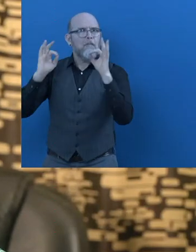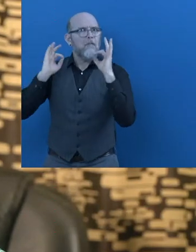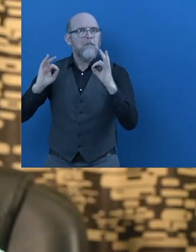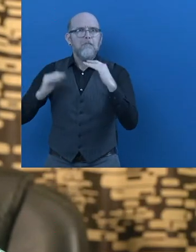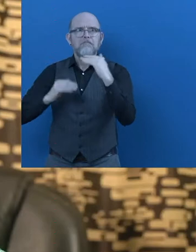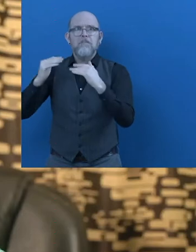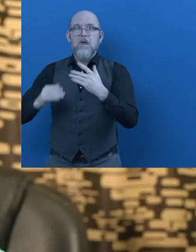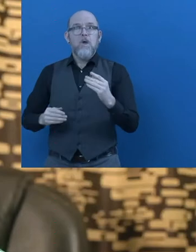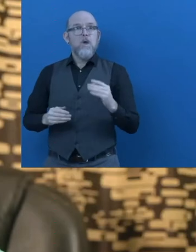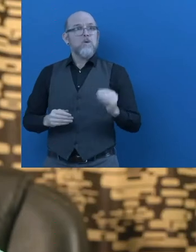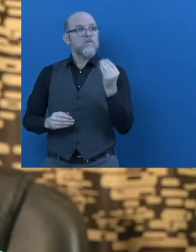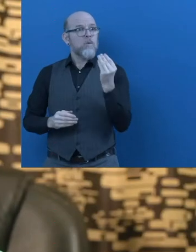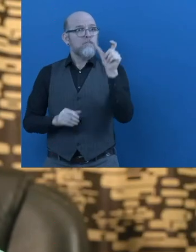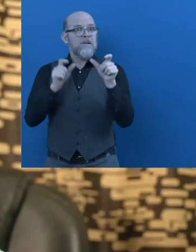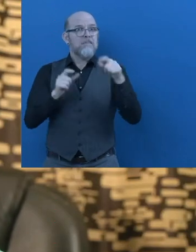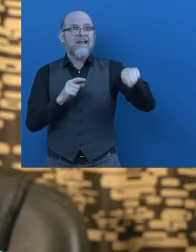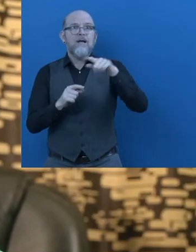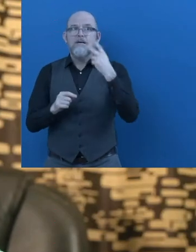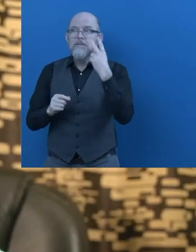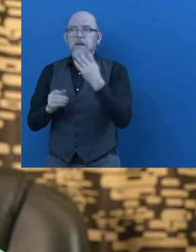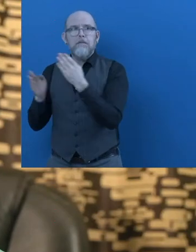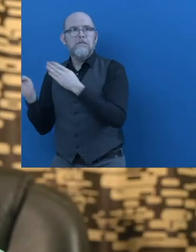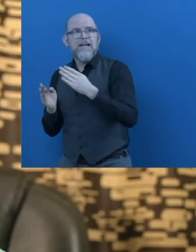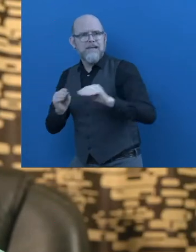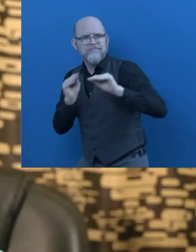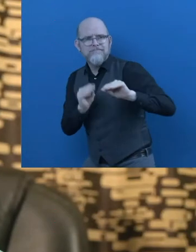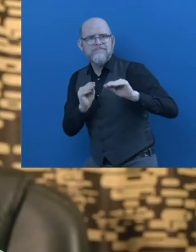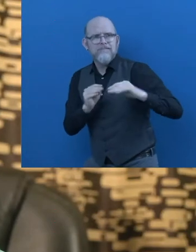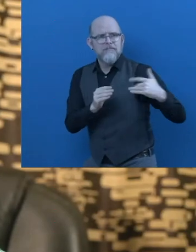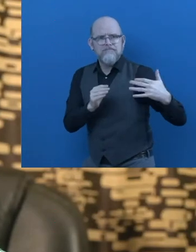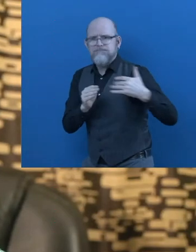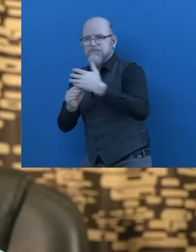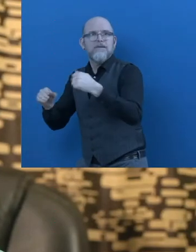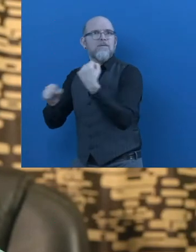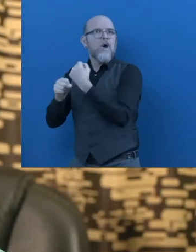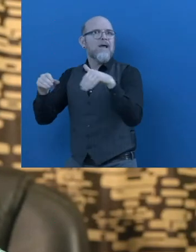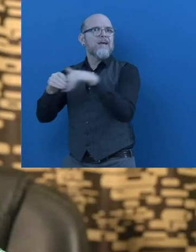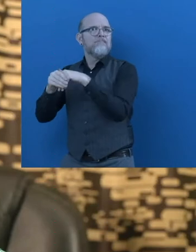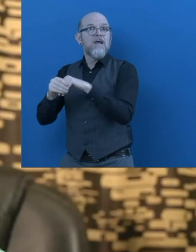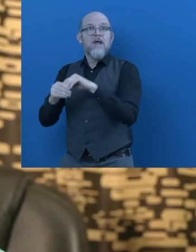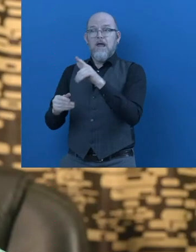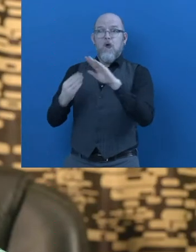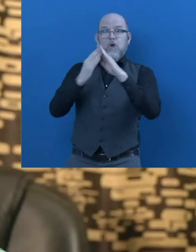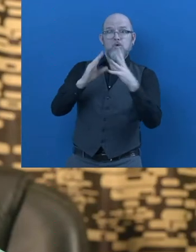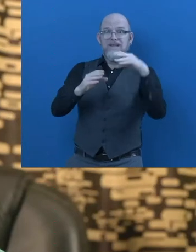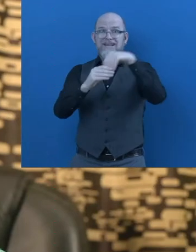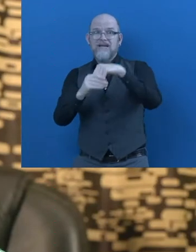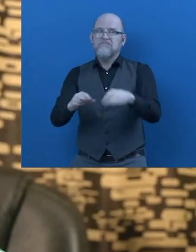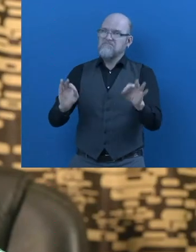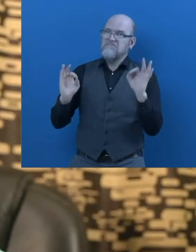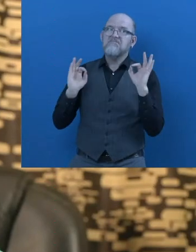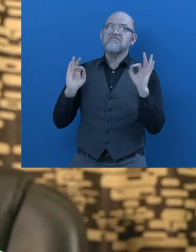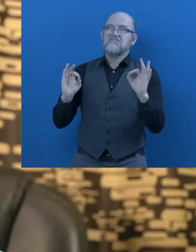very, very viable structures to train our young adults and to prepare them for employment